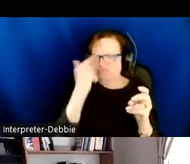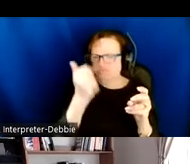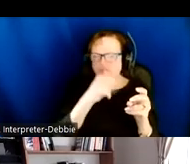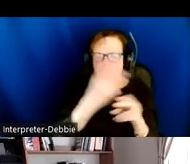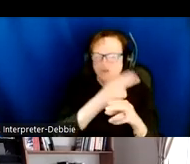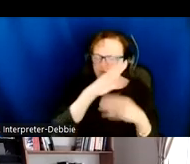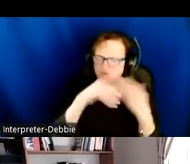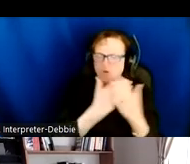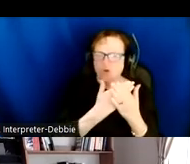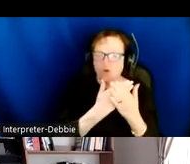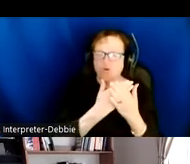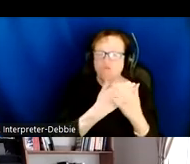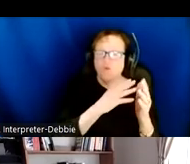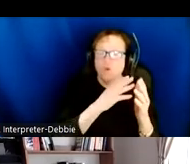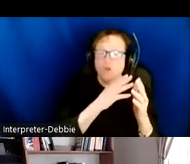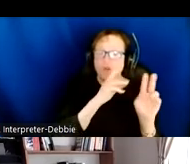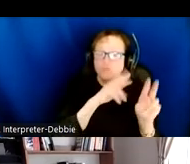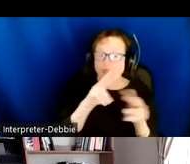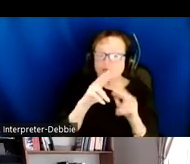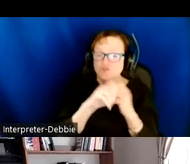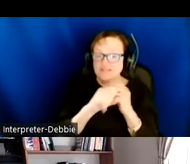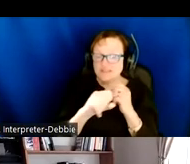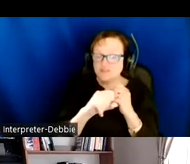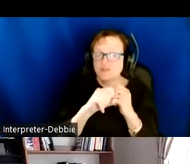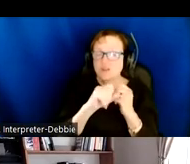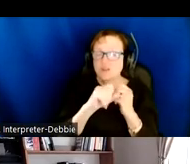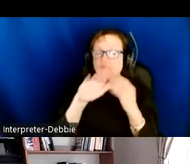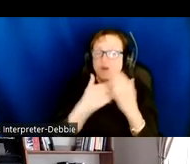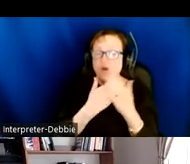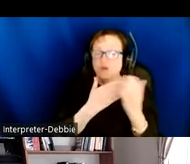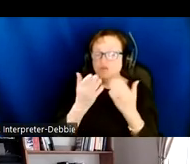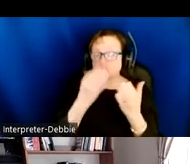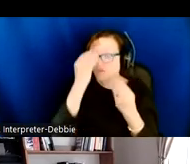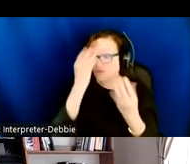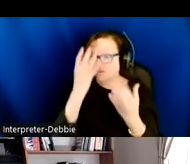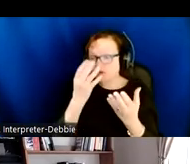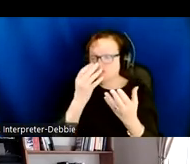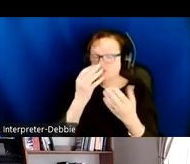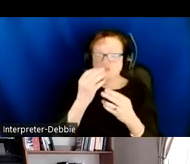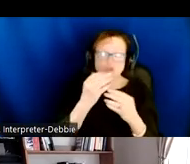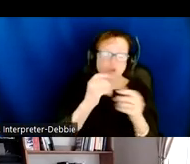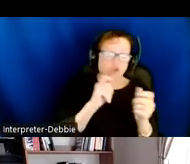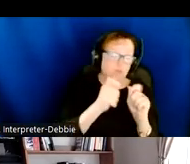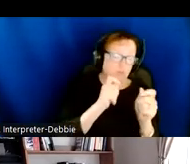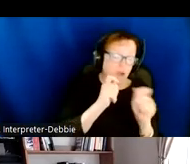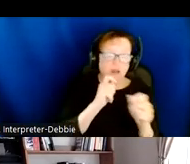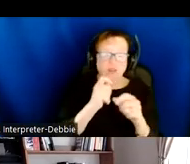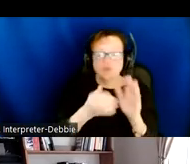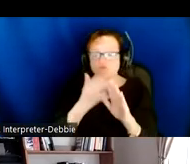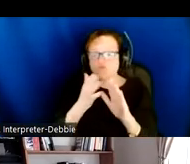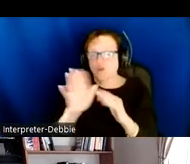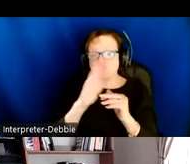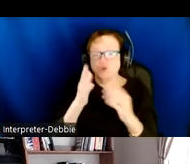extension as well as all the server components. So you can modify the way it works, you can compile it yourself, you can run your own server.